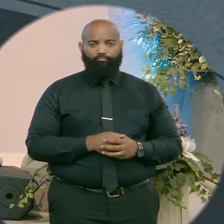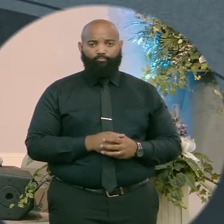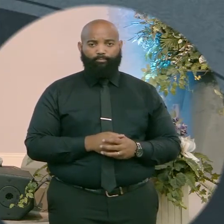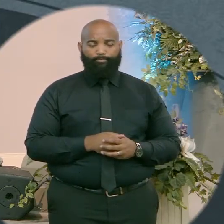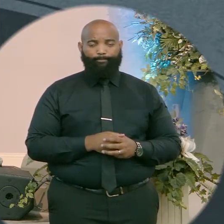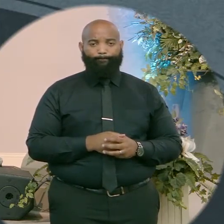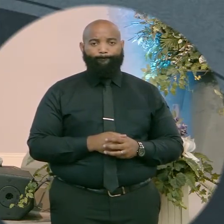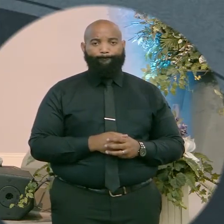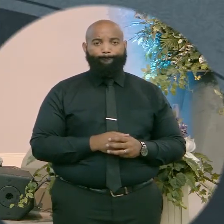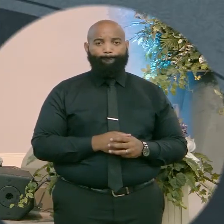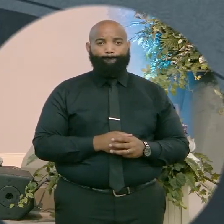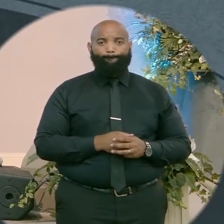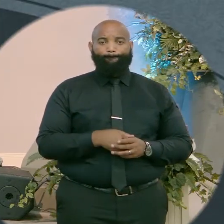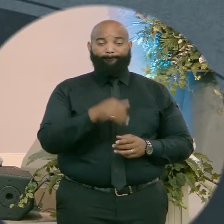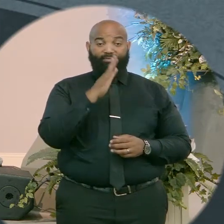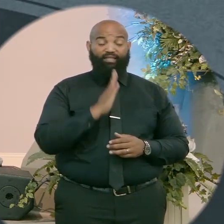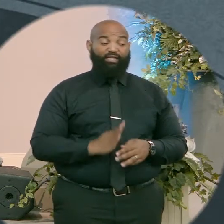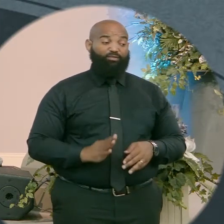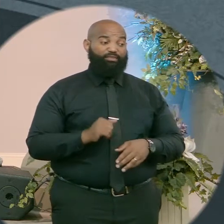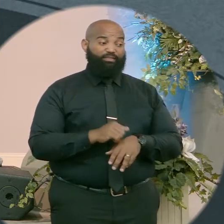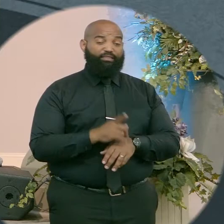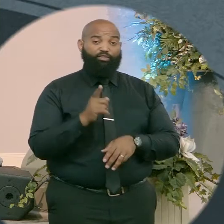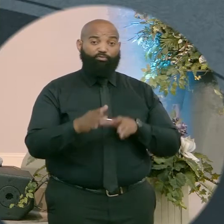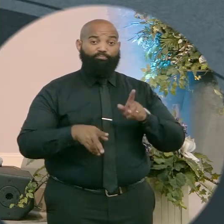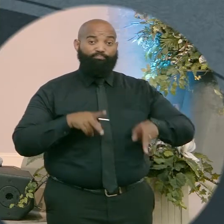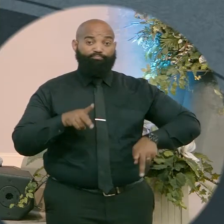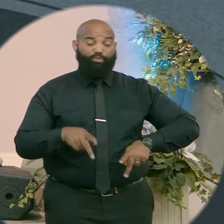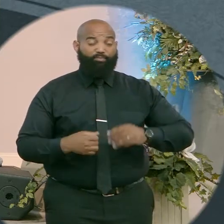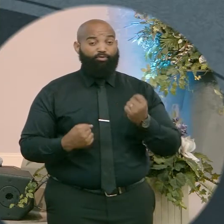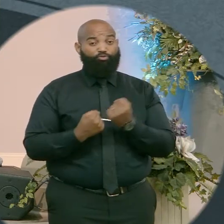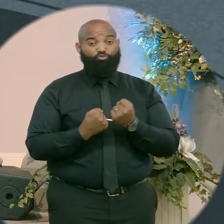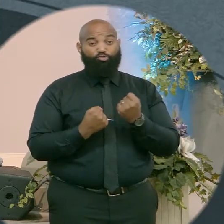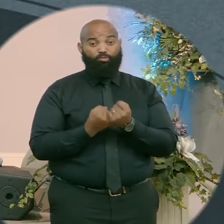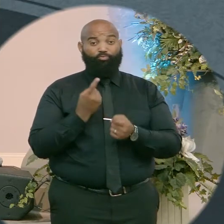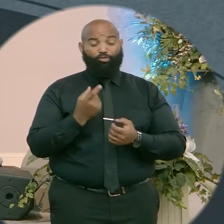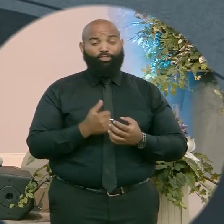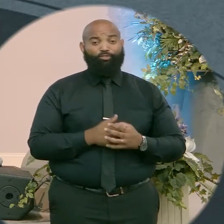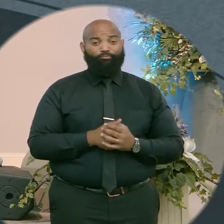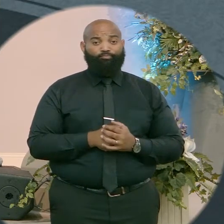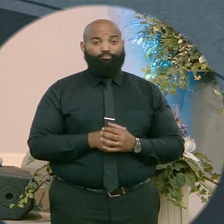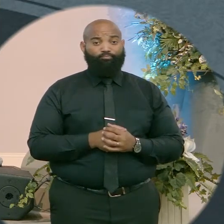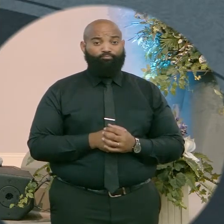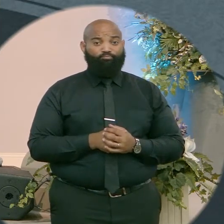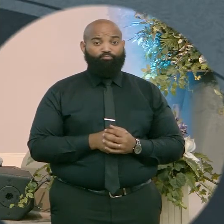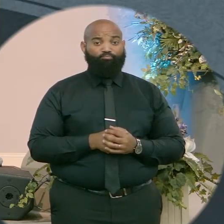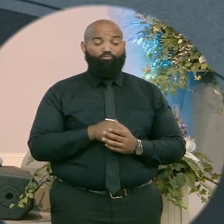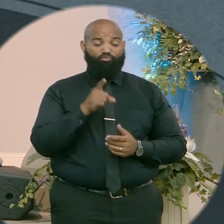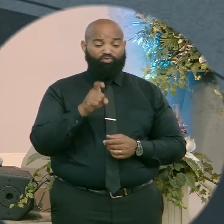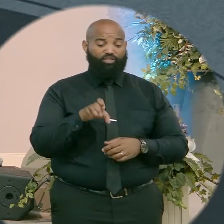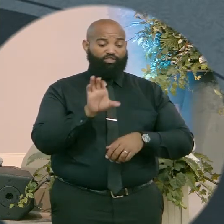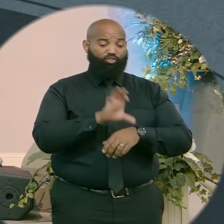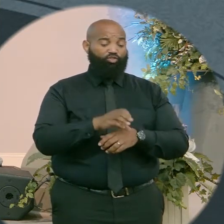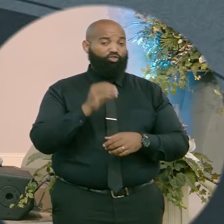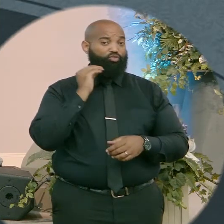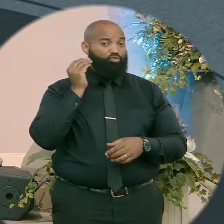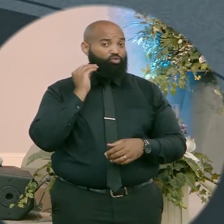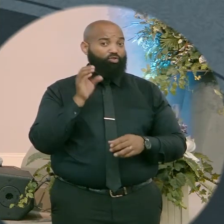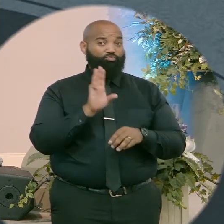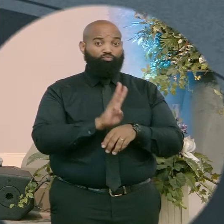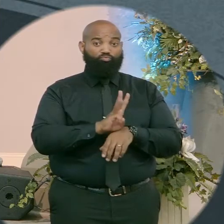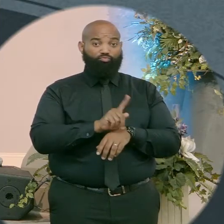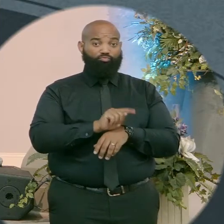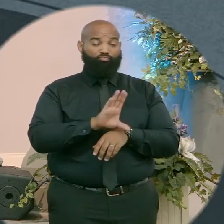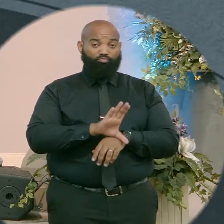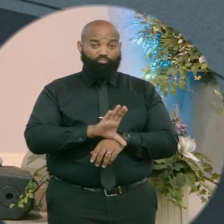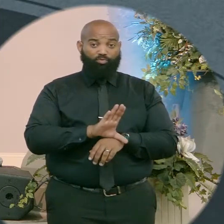And he'll even send some earthly angels to walk with you through that. Do you need a church home? Word tab